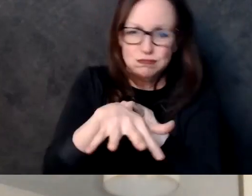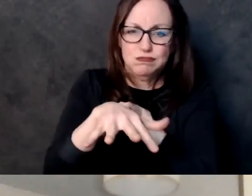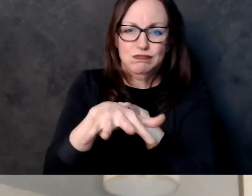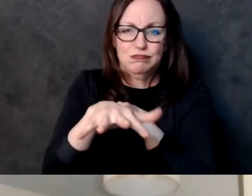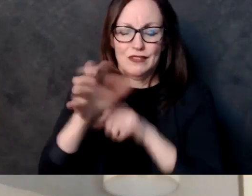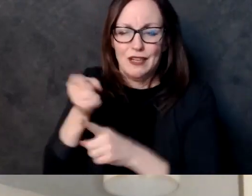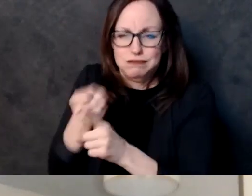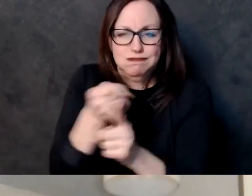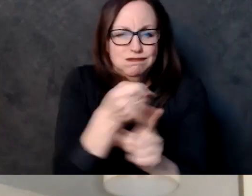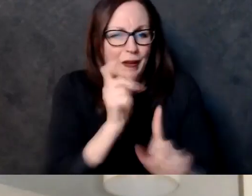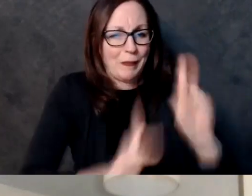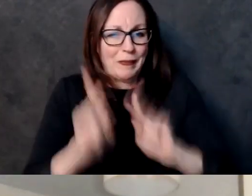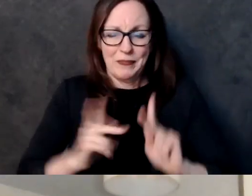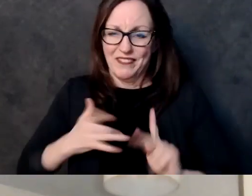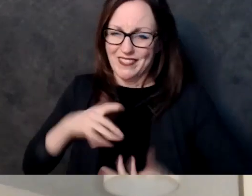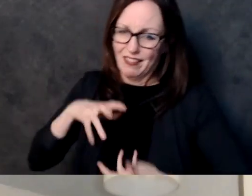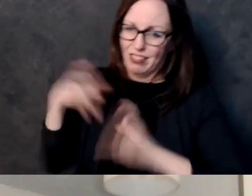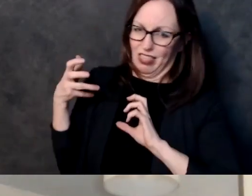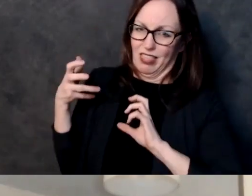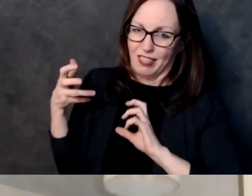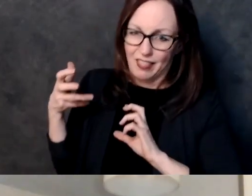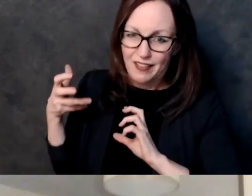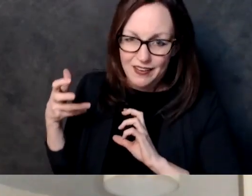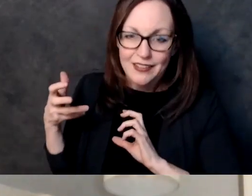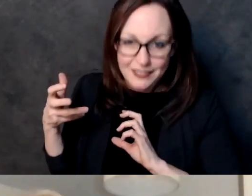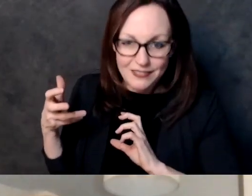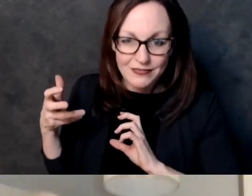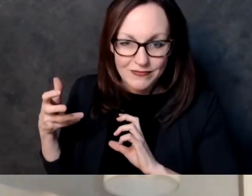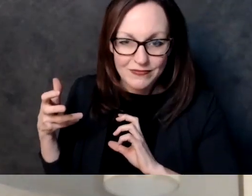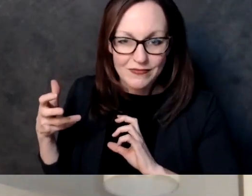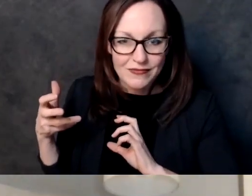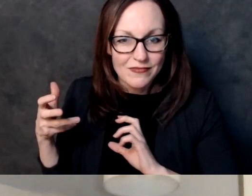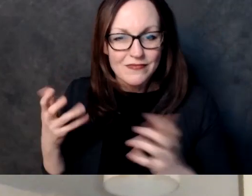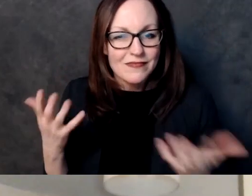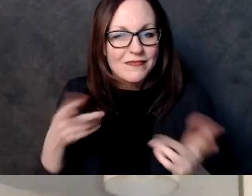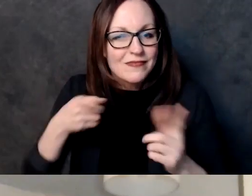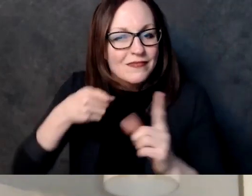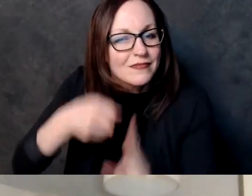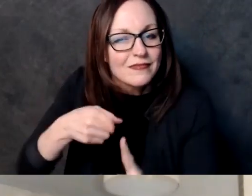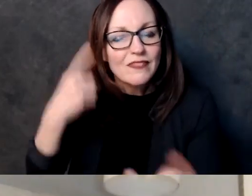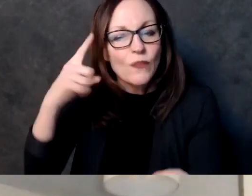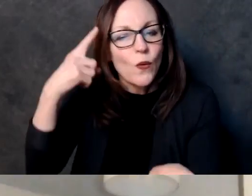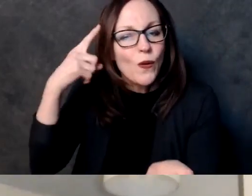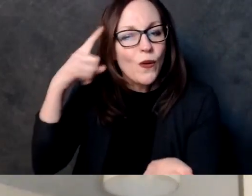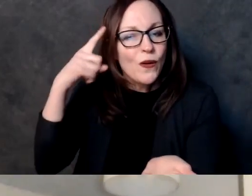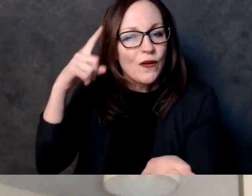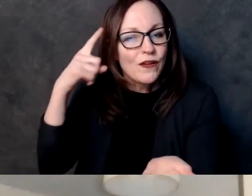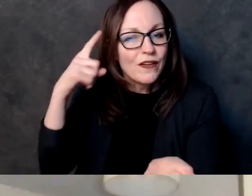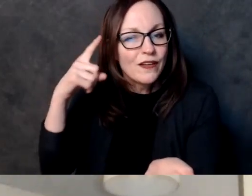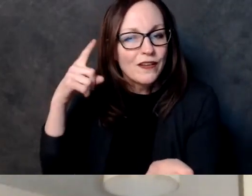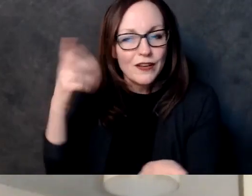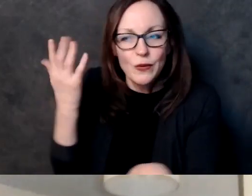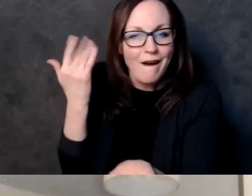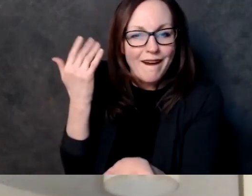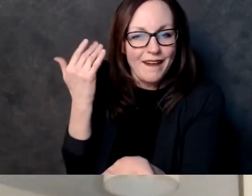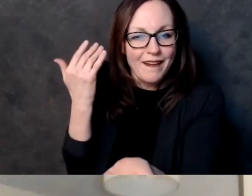because tussler actually believes any of this stuff i don't think he does or any of republicans do i think it's more so because they want to plant the seeds for getting rid